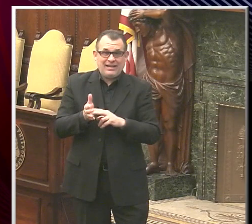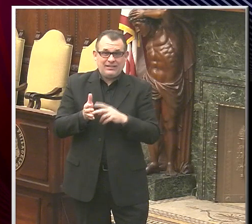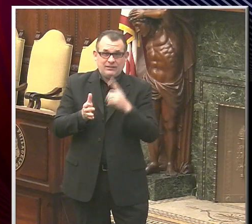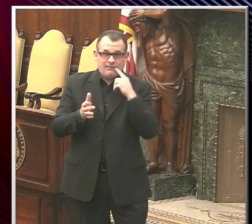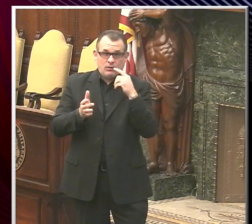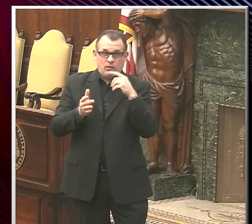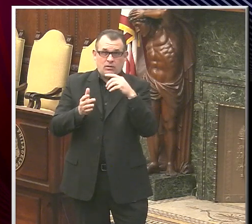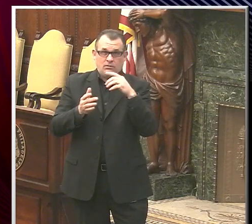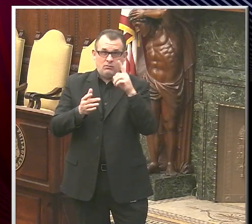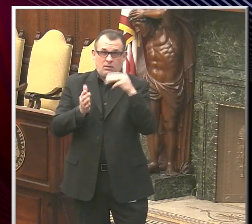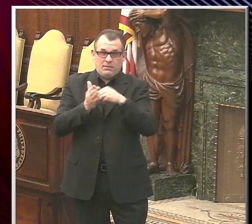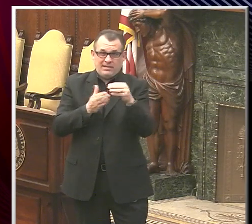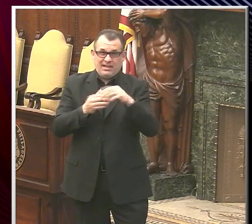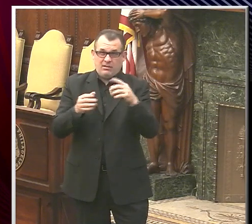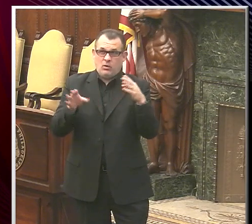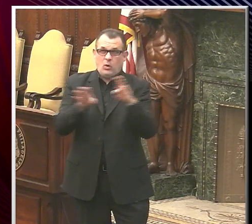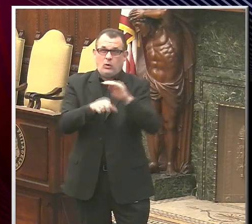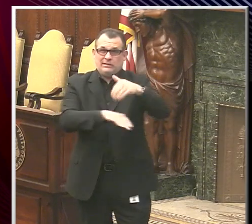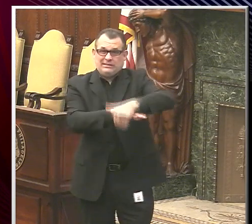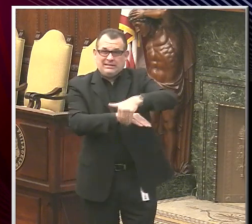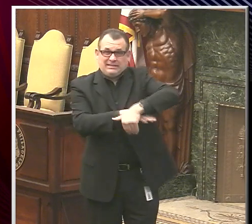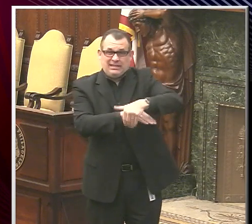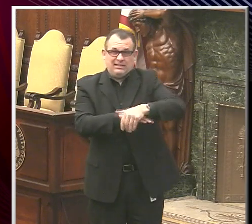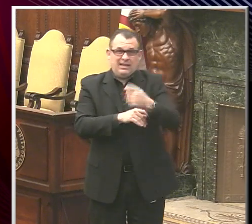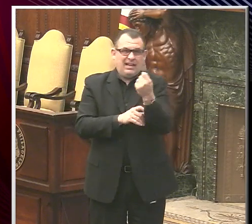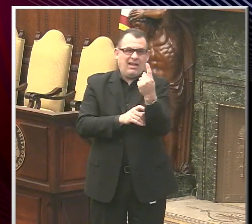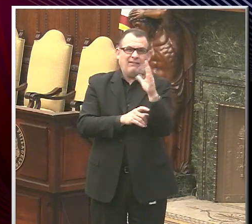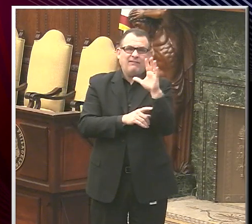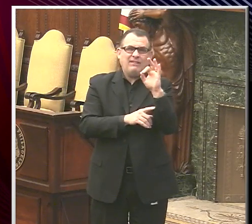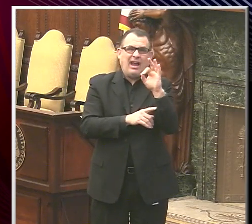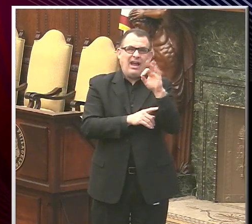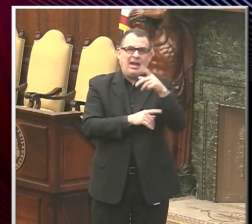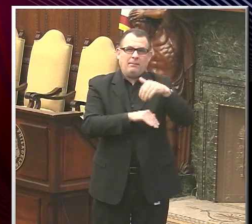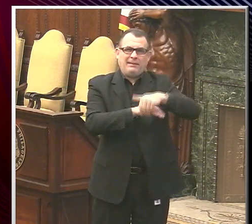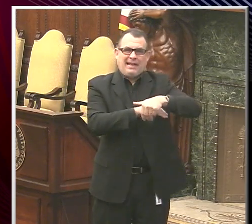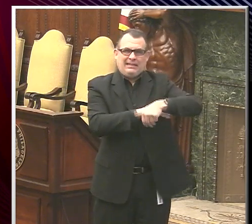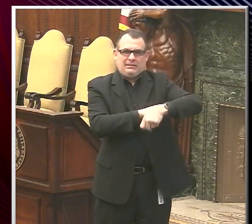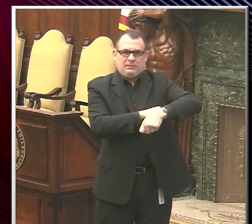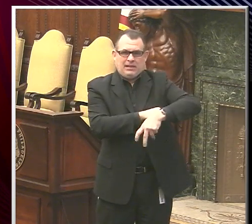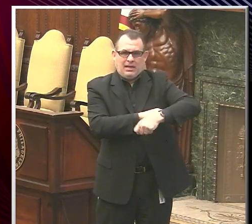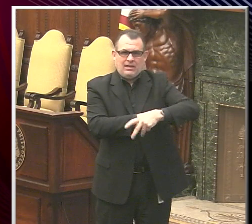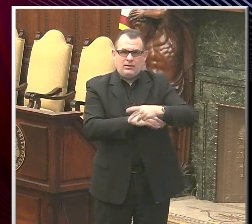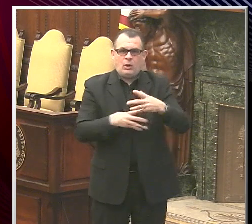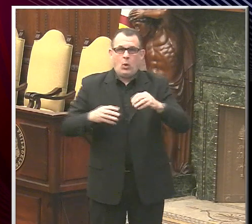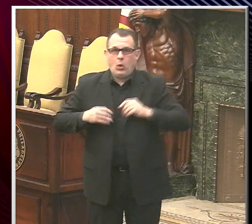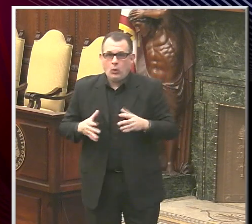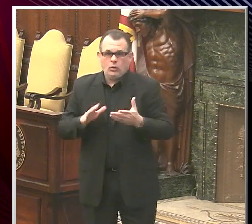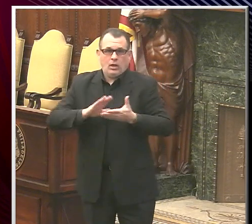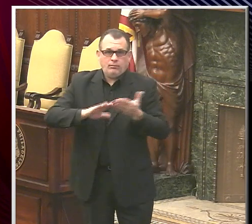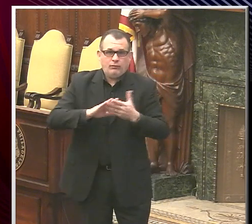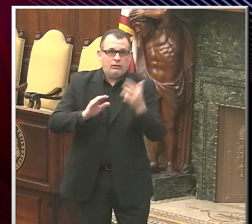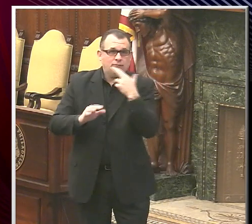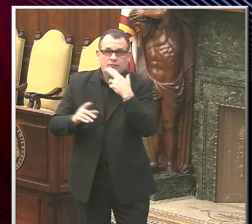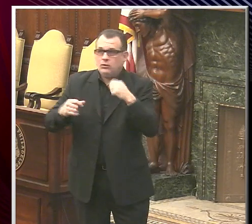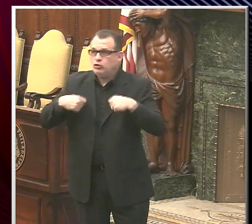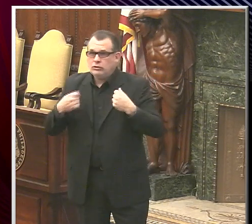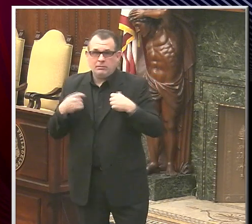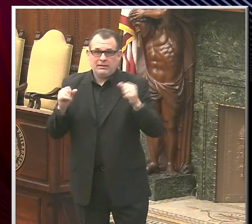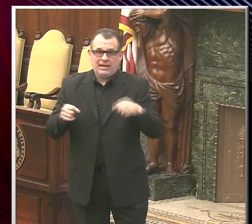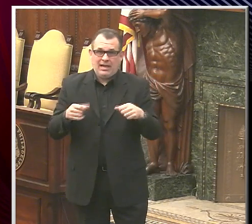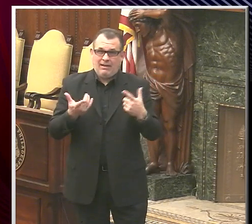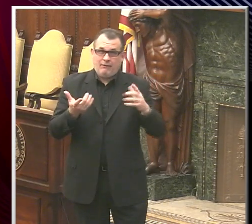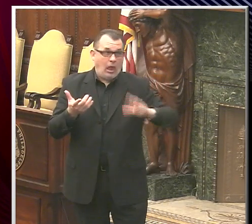closes today at 11.59 p.m. So for owners and operators of gyms and restaurants, if you have not yet applied,